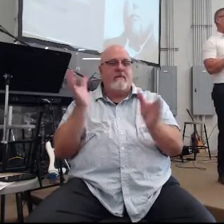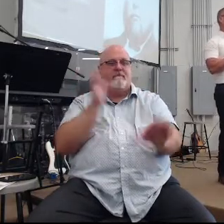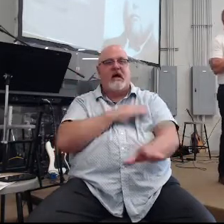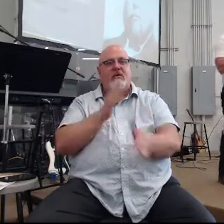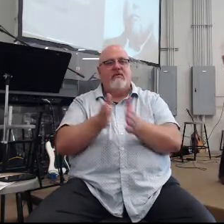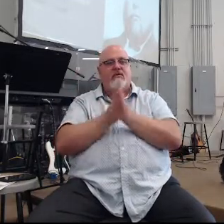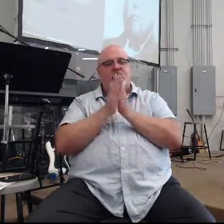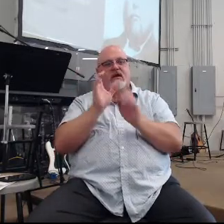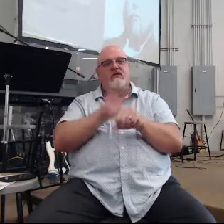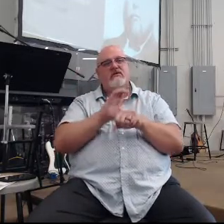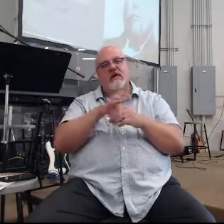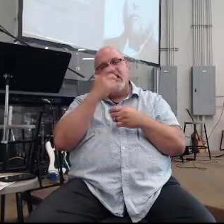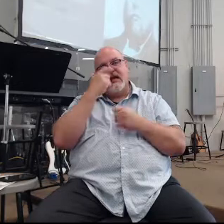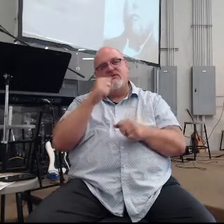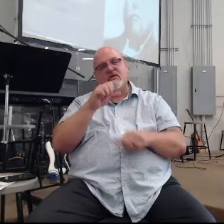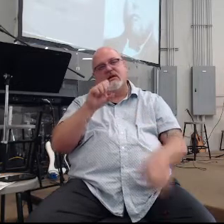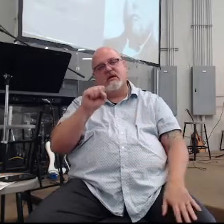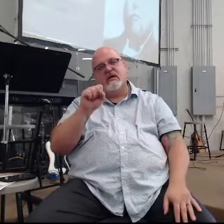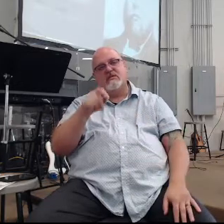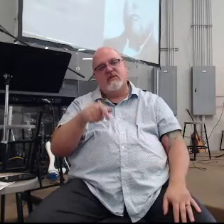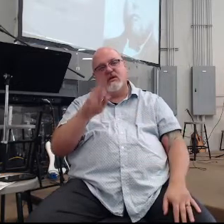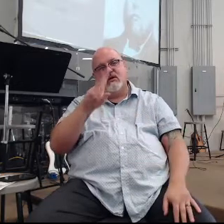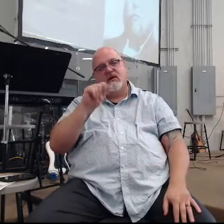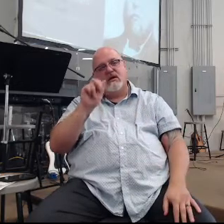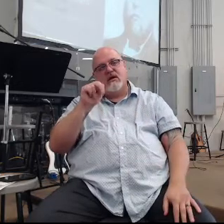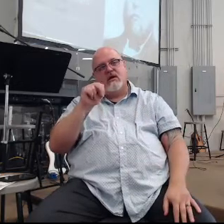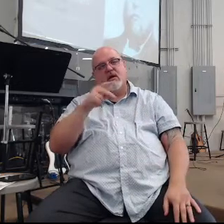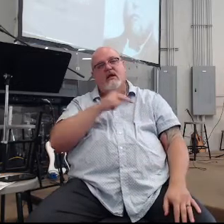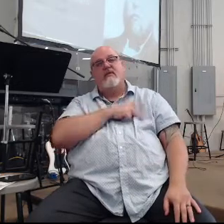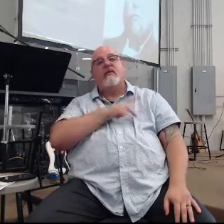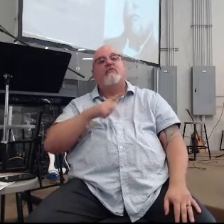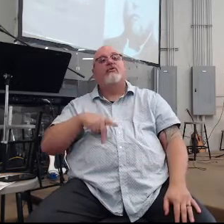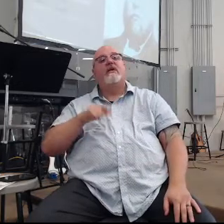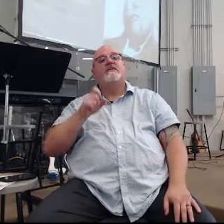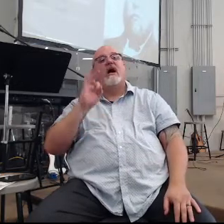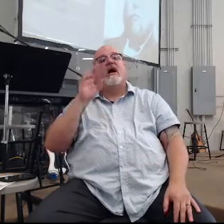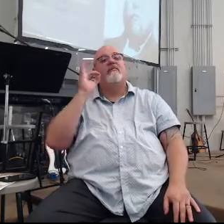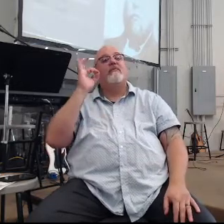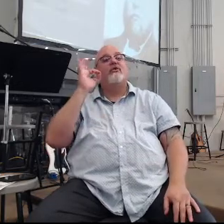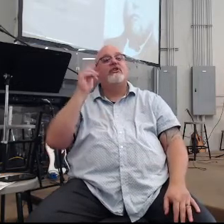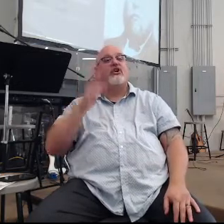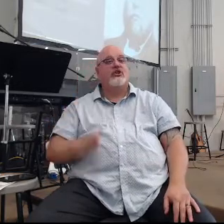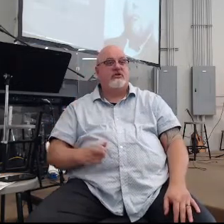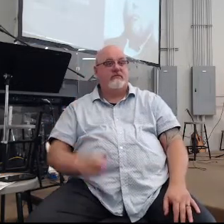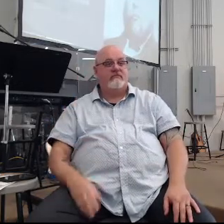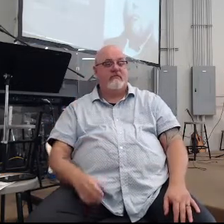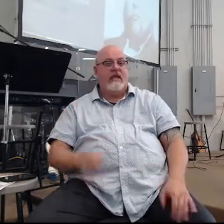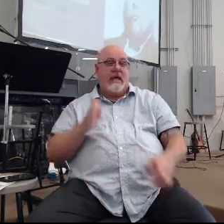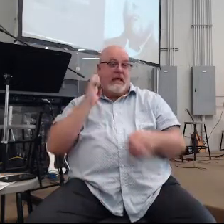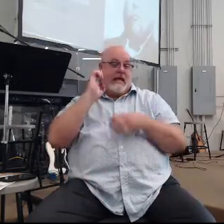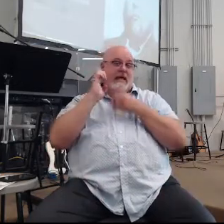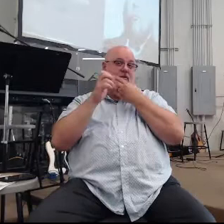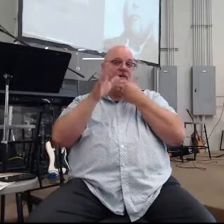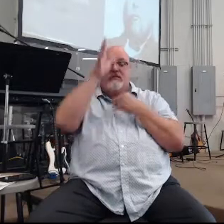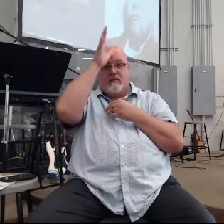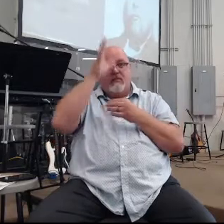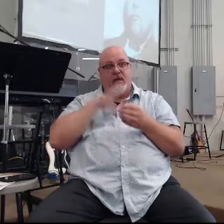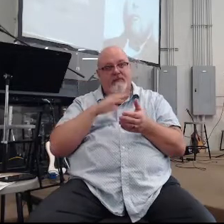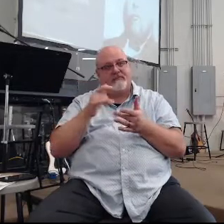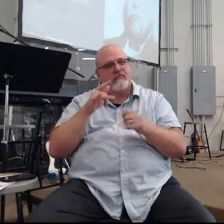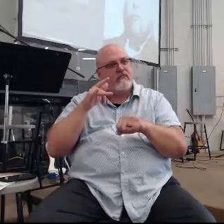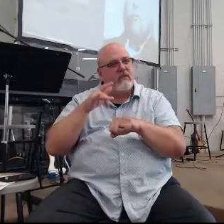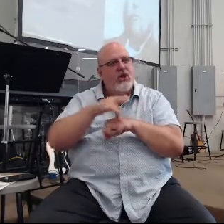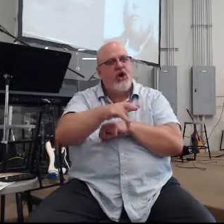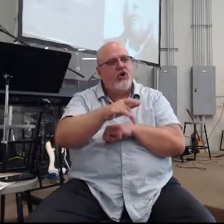interesting about Spurgeon. He is known for being called the Prince of Preachers. Guys, he was a man who, in his